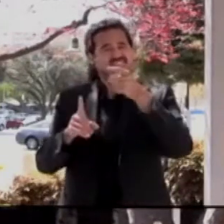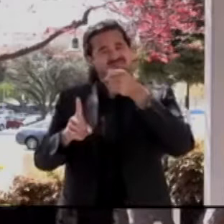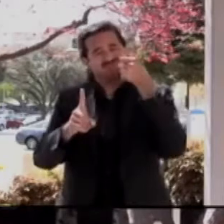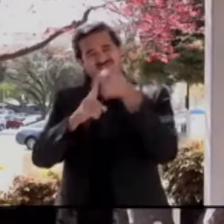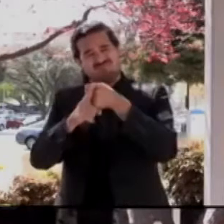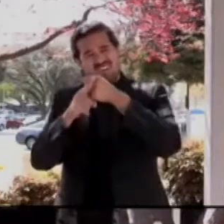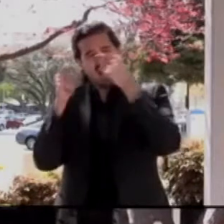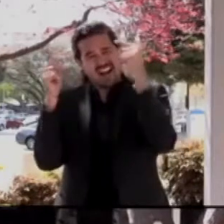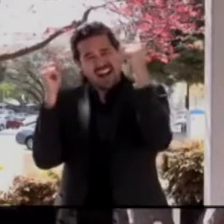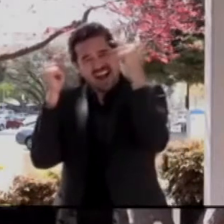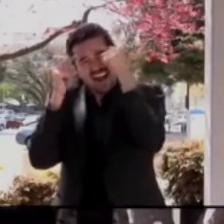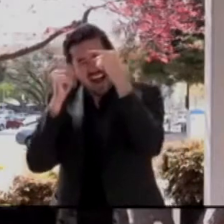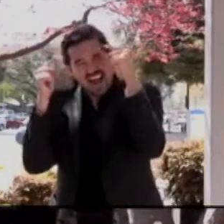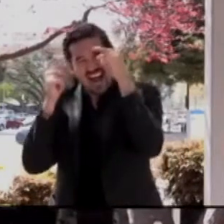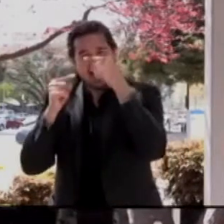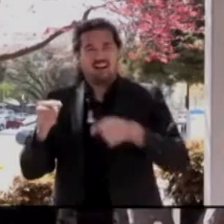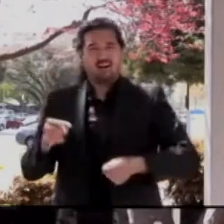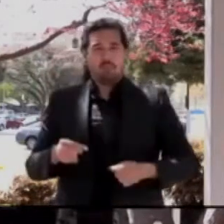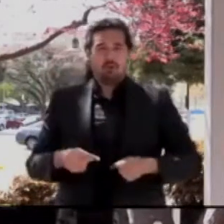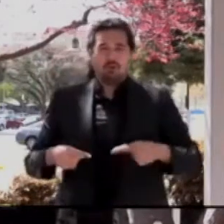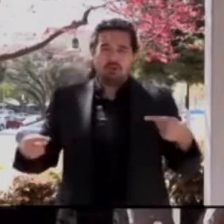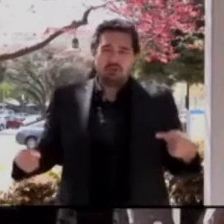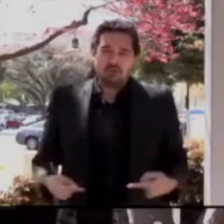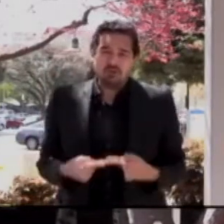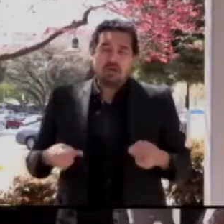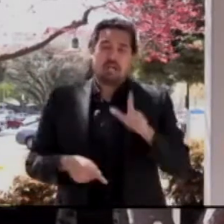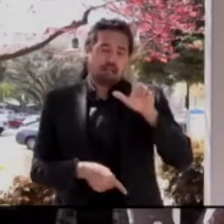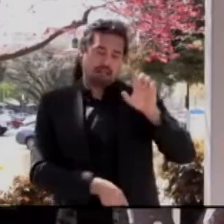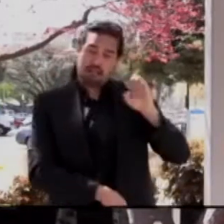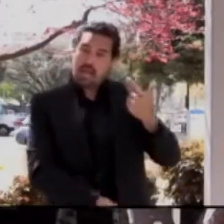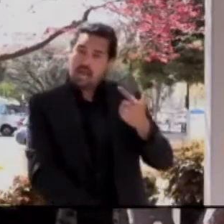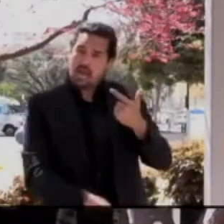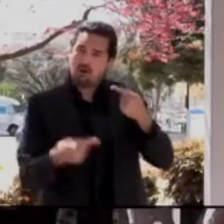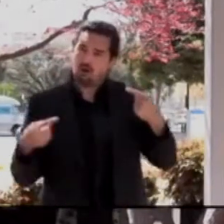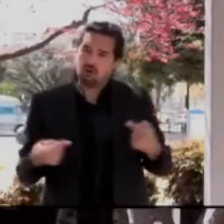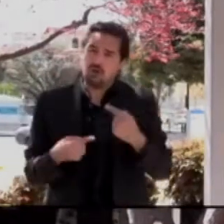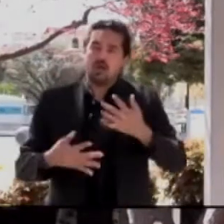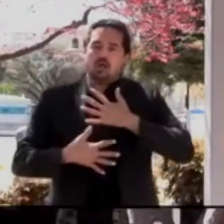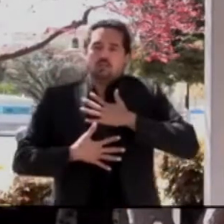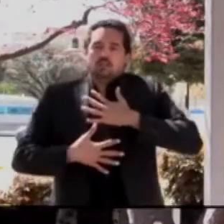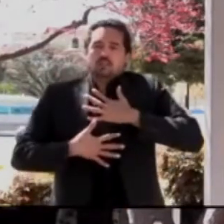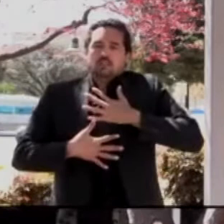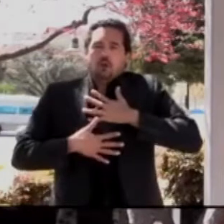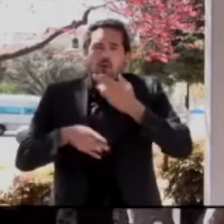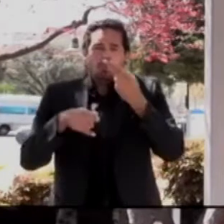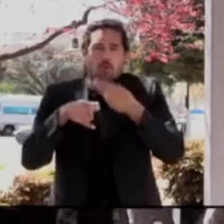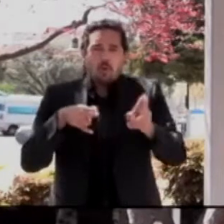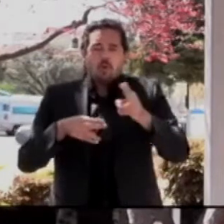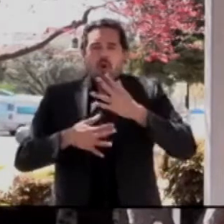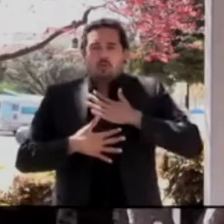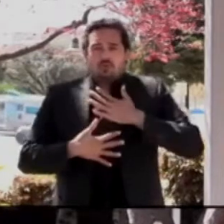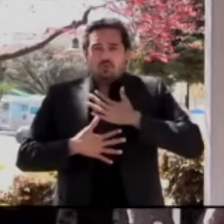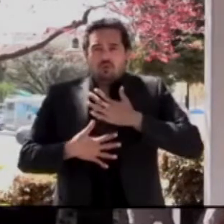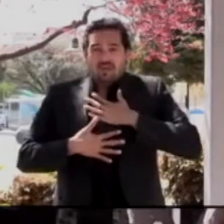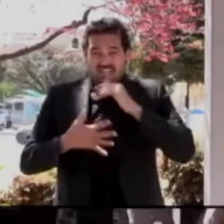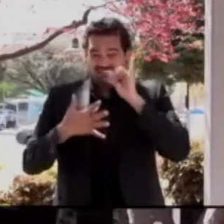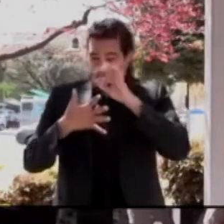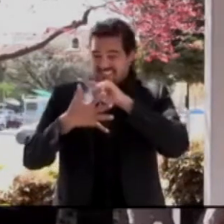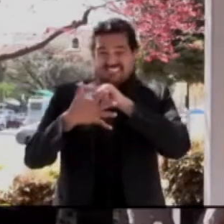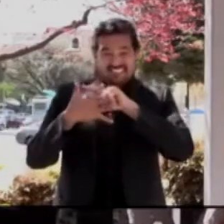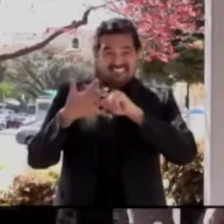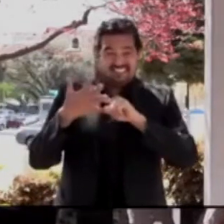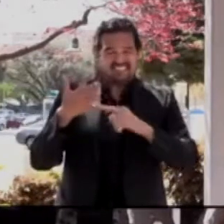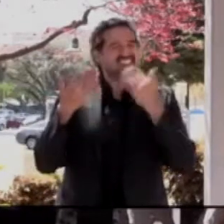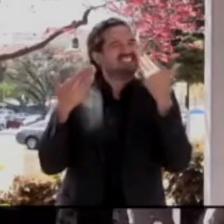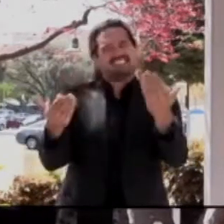leg pain, shortness of breath, any of those symptoms, you should contact your health care provider or seek